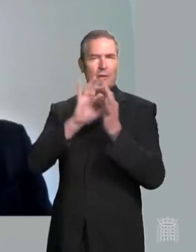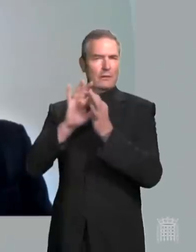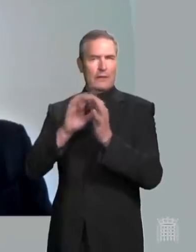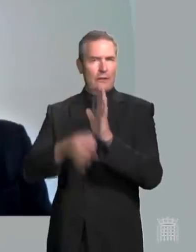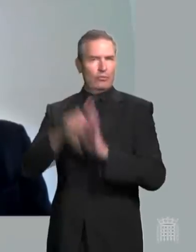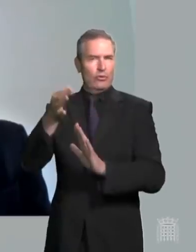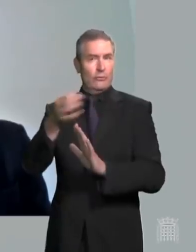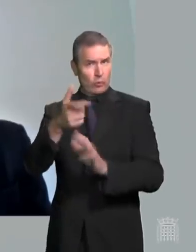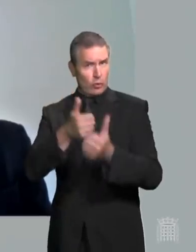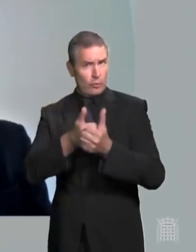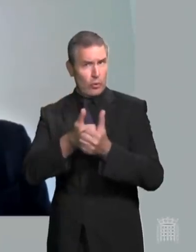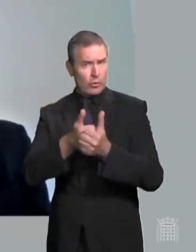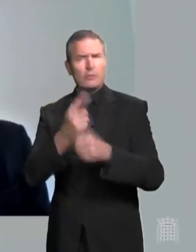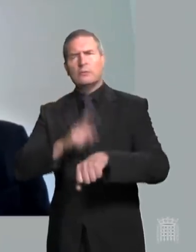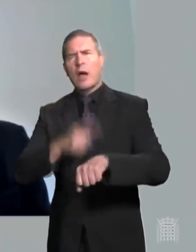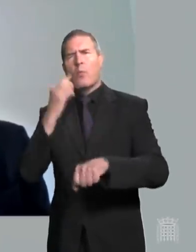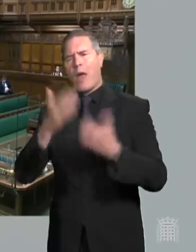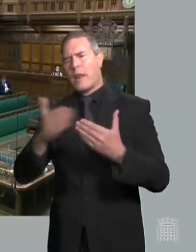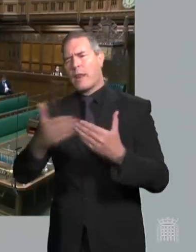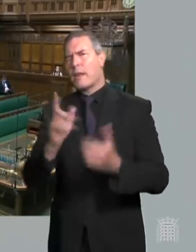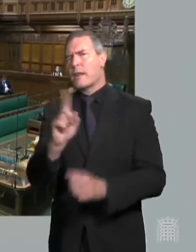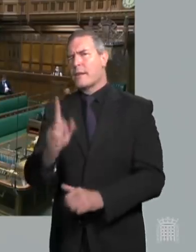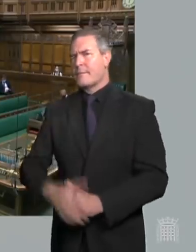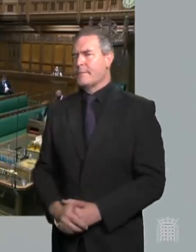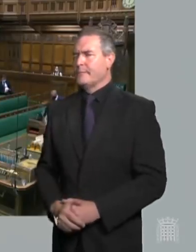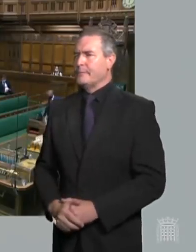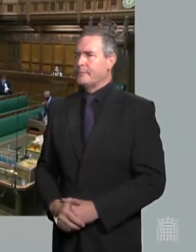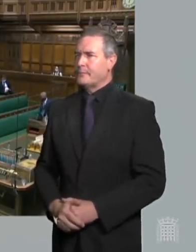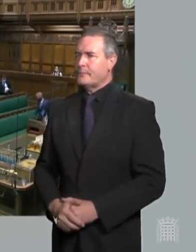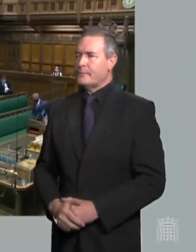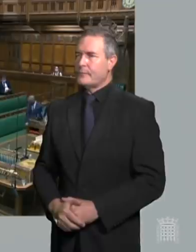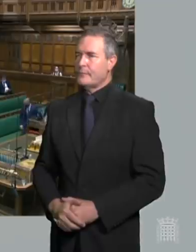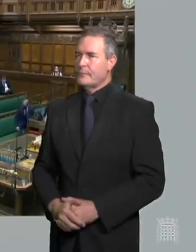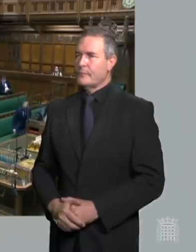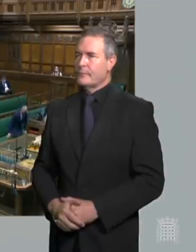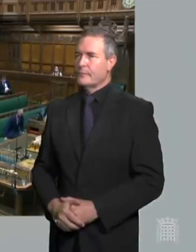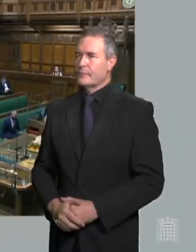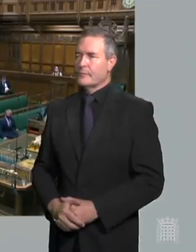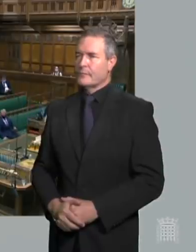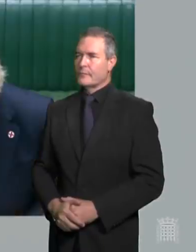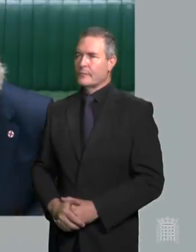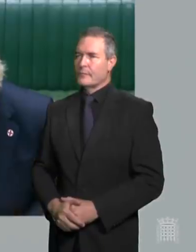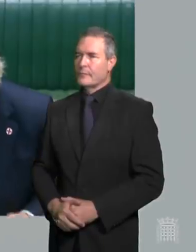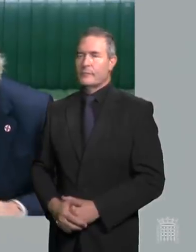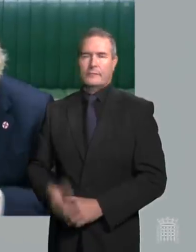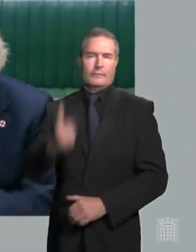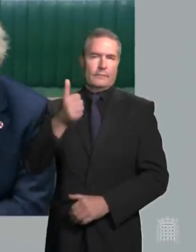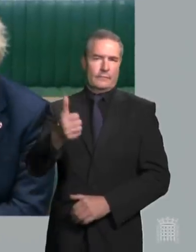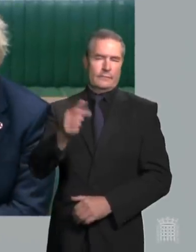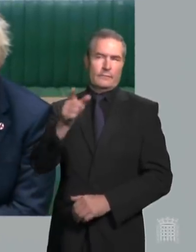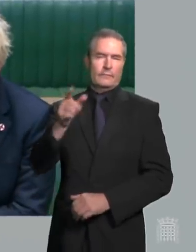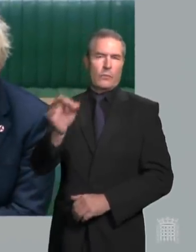And what is the timescale for such investment? Prime Minister. I thank my honour for his excellent